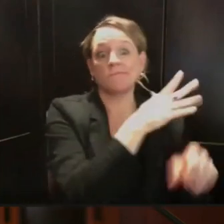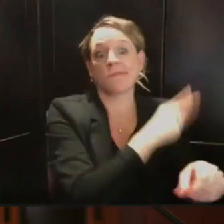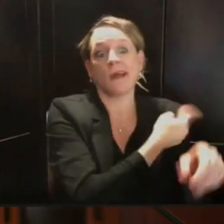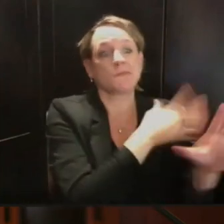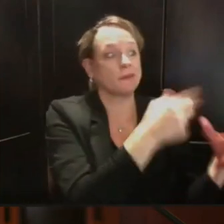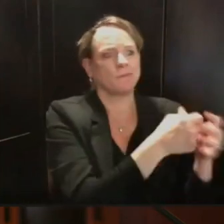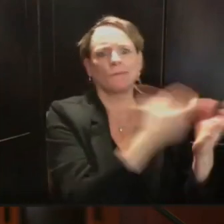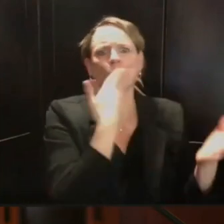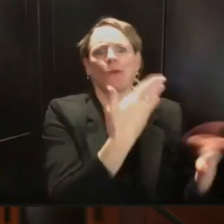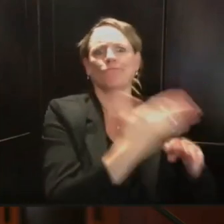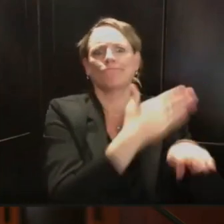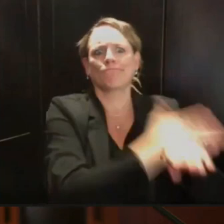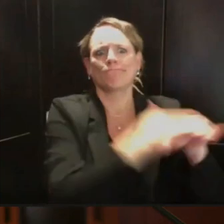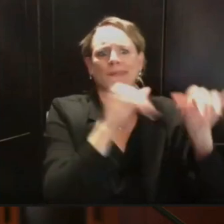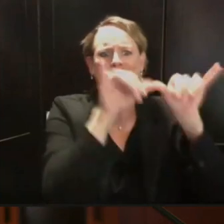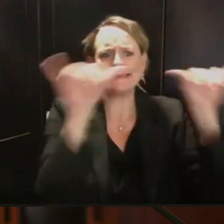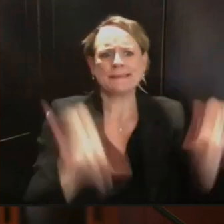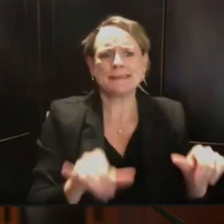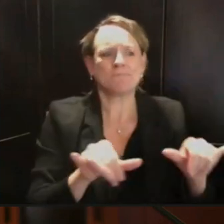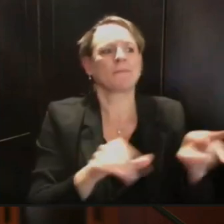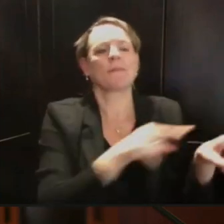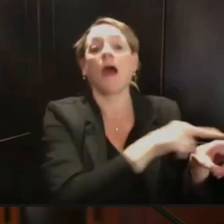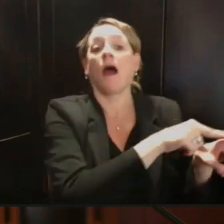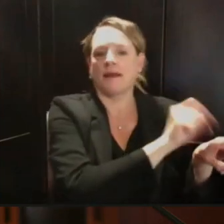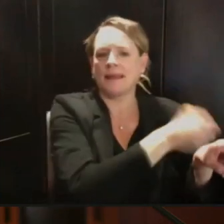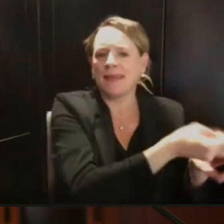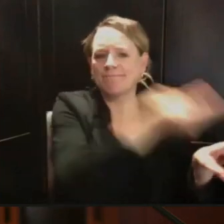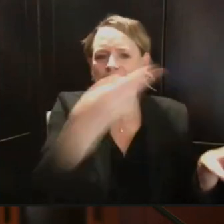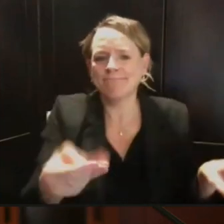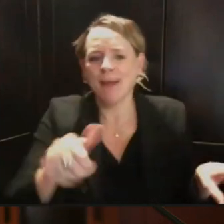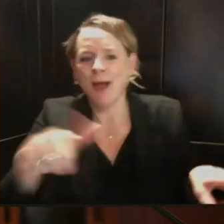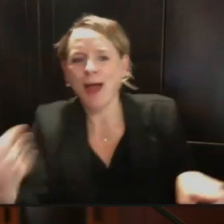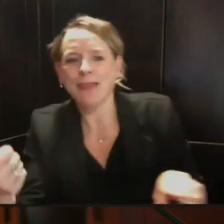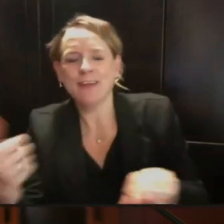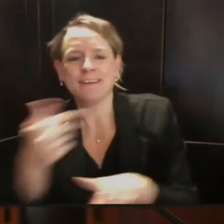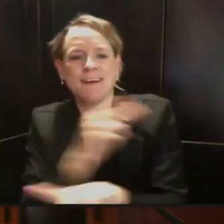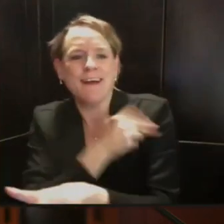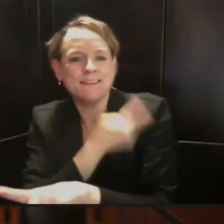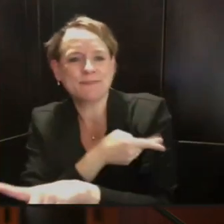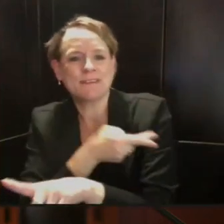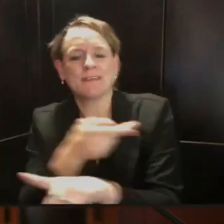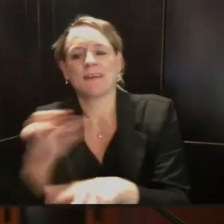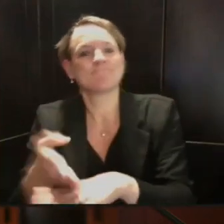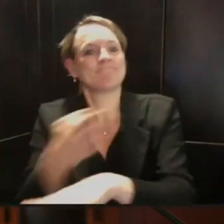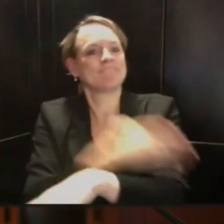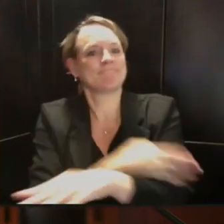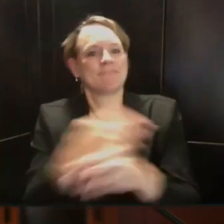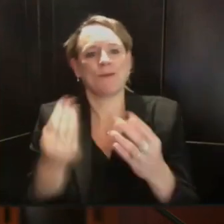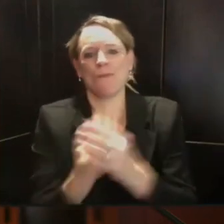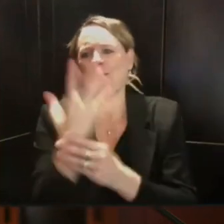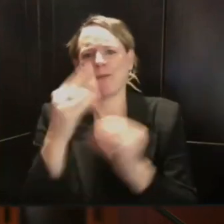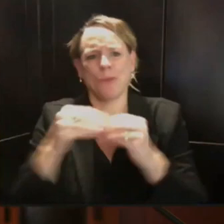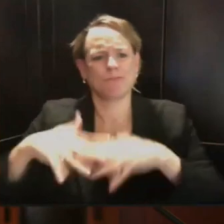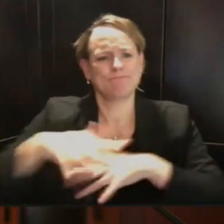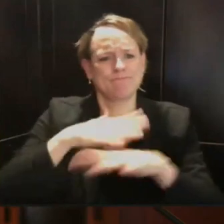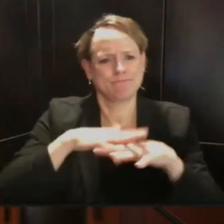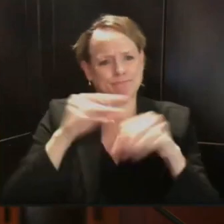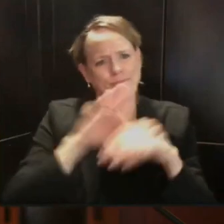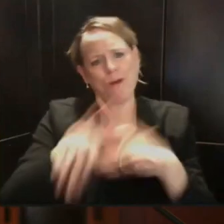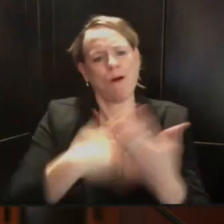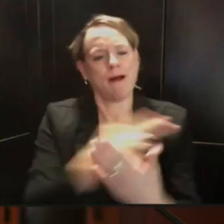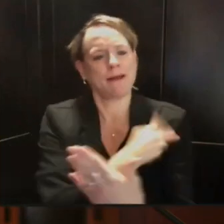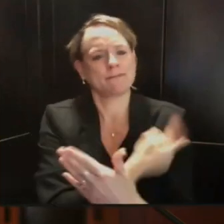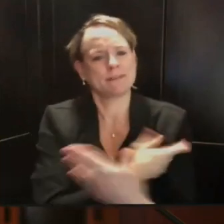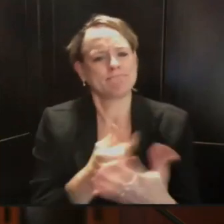is a really important insurance policy that we have invested in with CARES Act dollars to make sure that